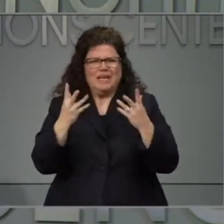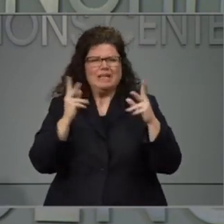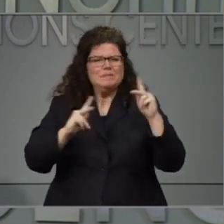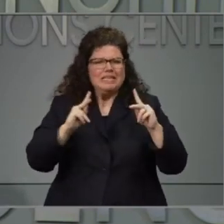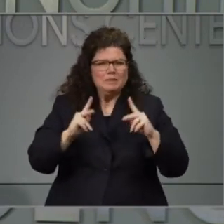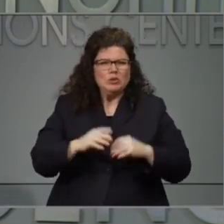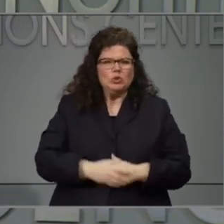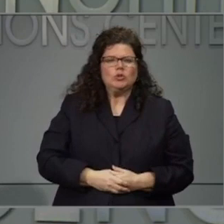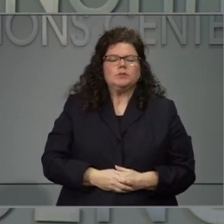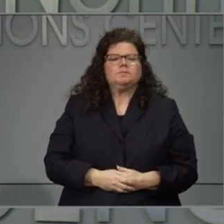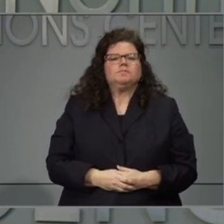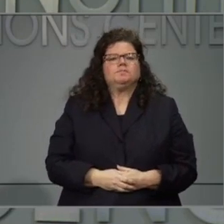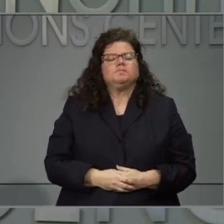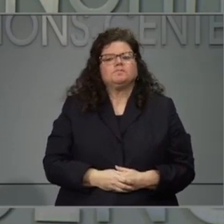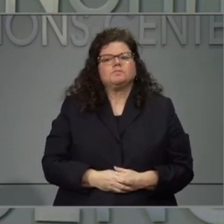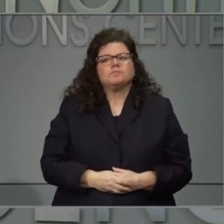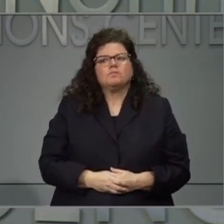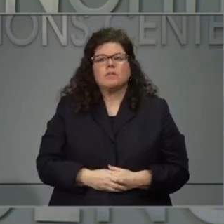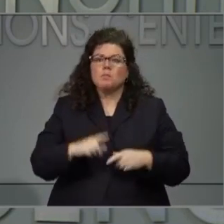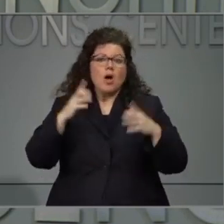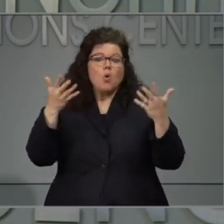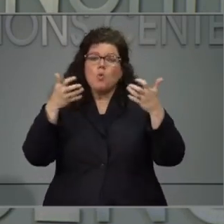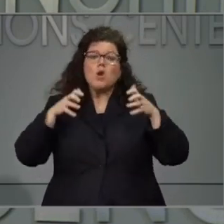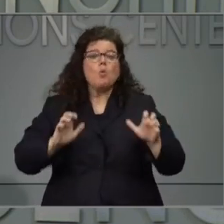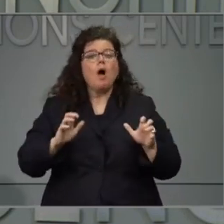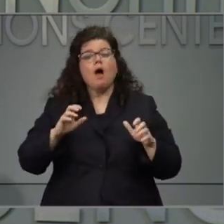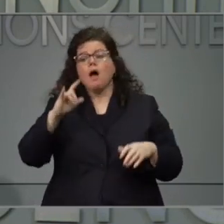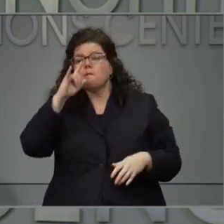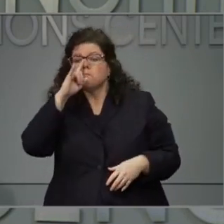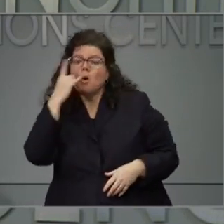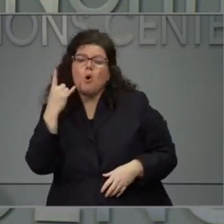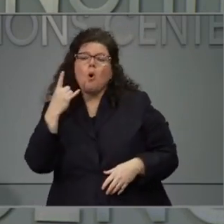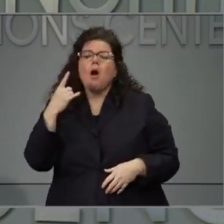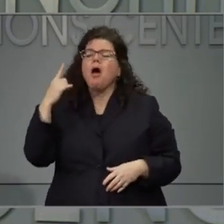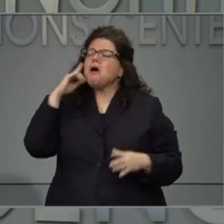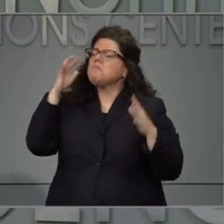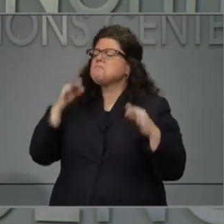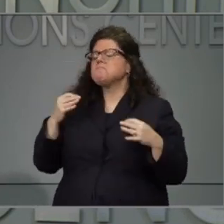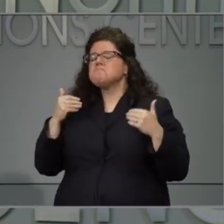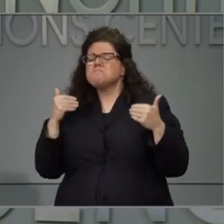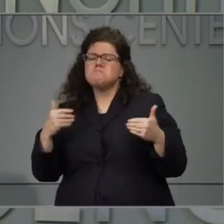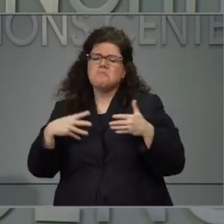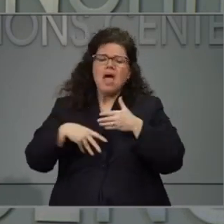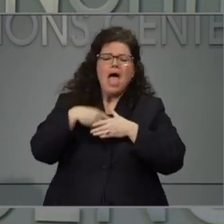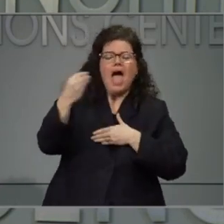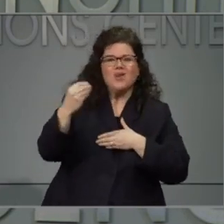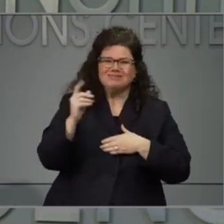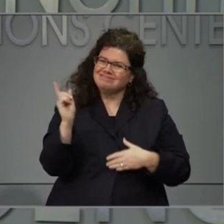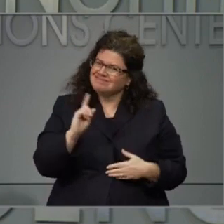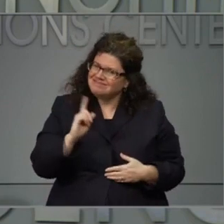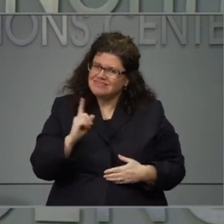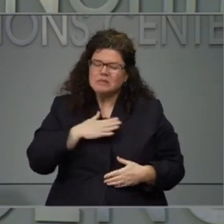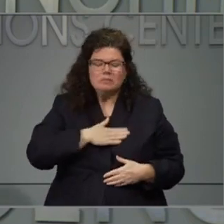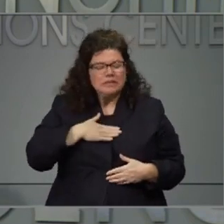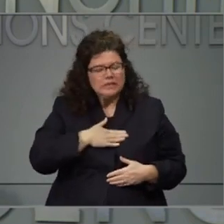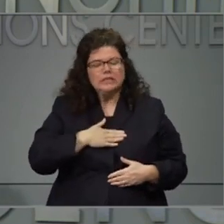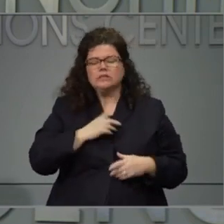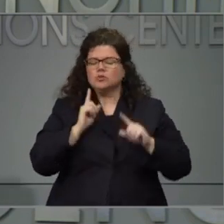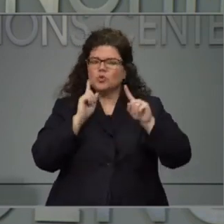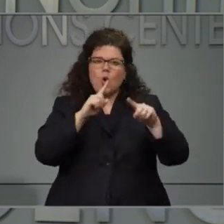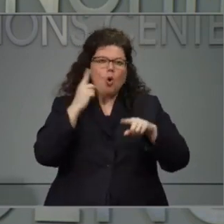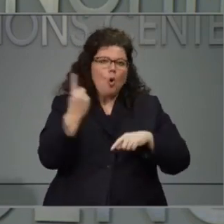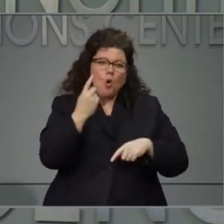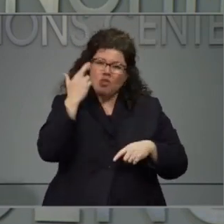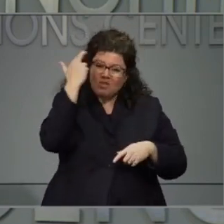who are just going to have something to do. And if you might have to stand in line a little while to be able to get into the